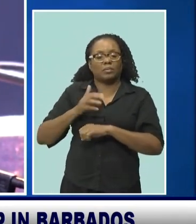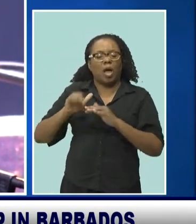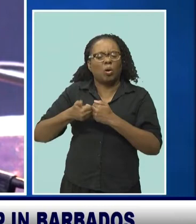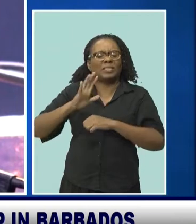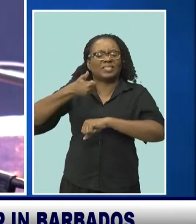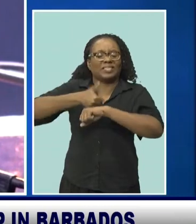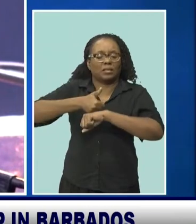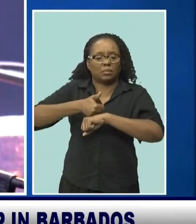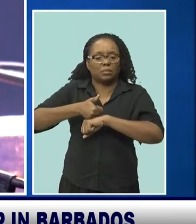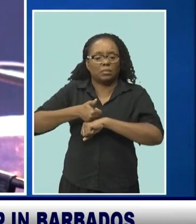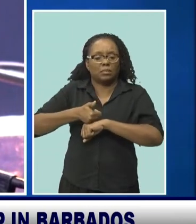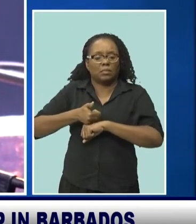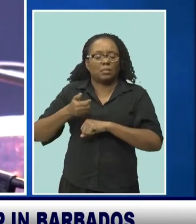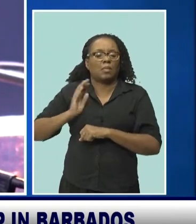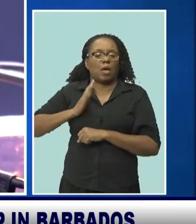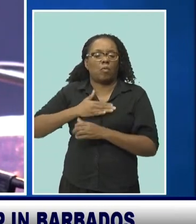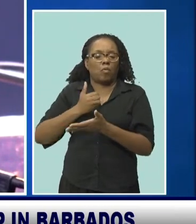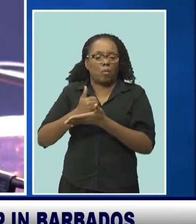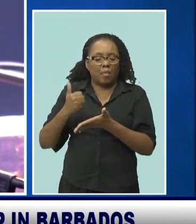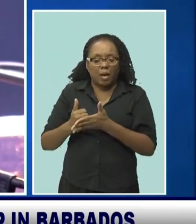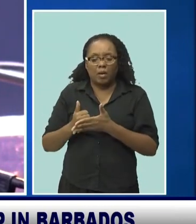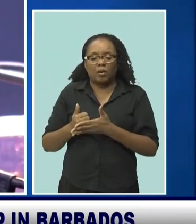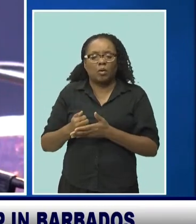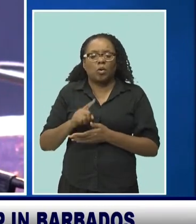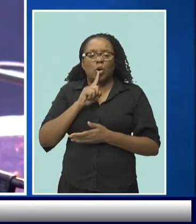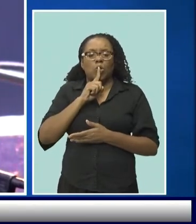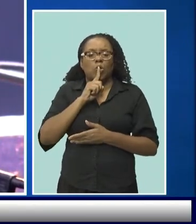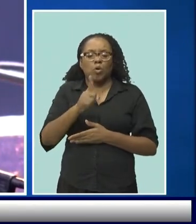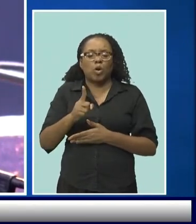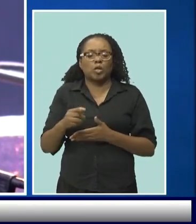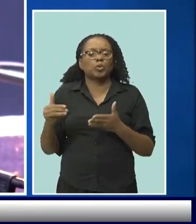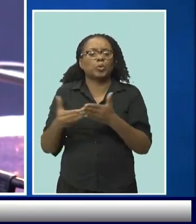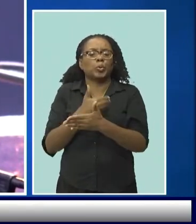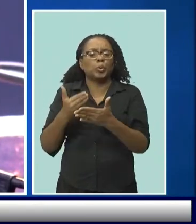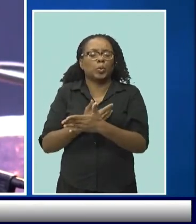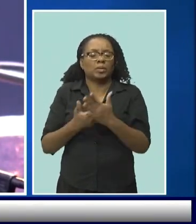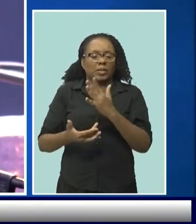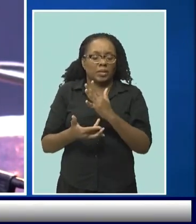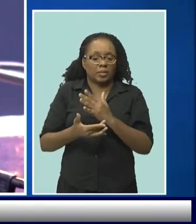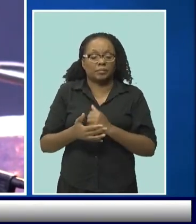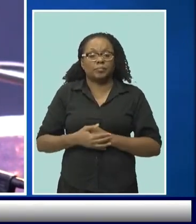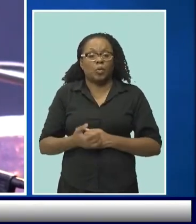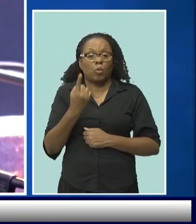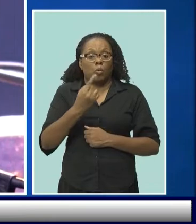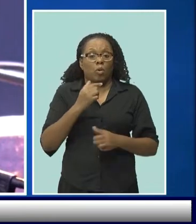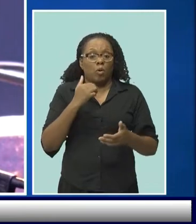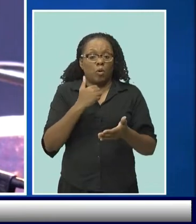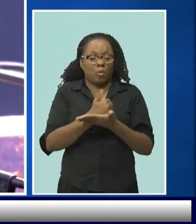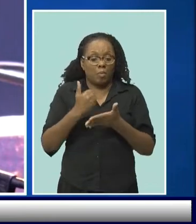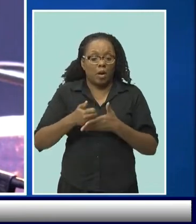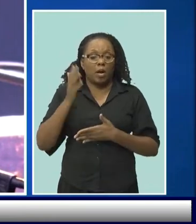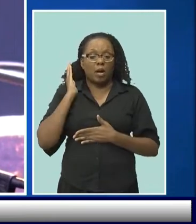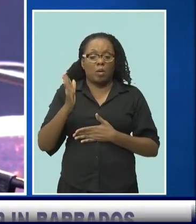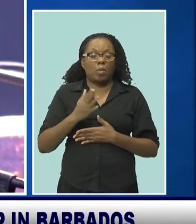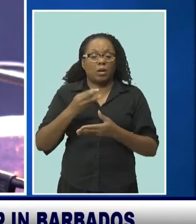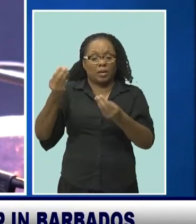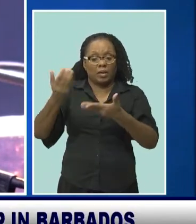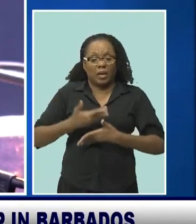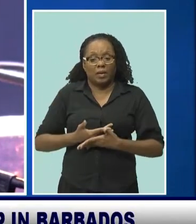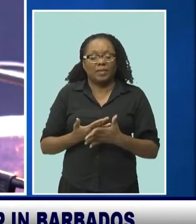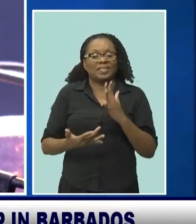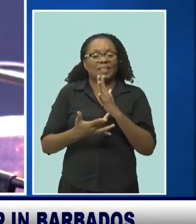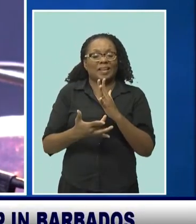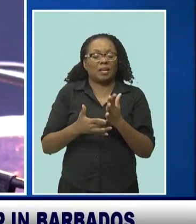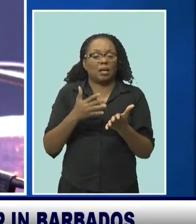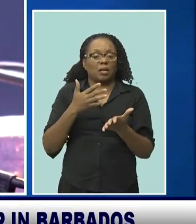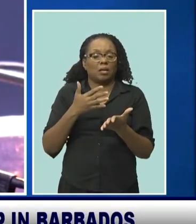utilize cutting-edge technology. The Indian Exim Bank will provide technical assistance while securing of the security of funding